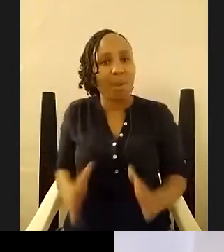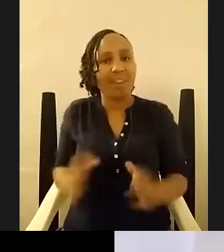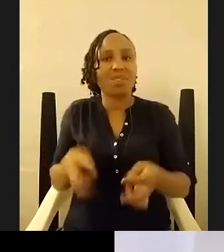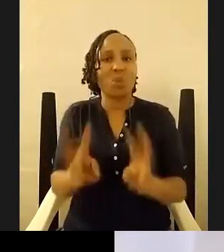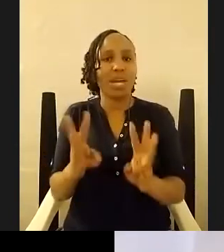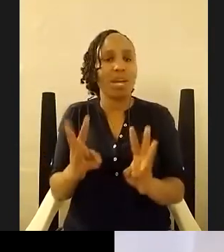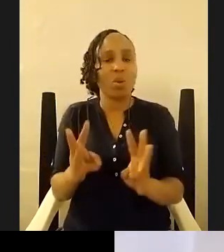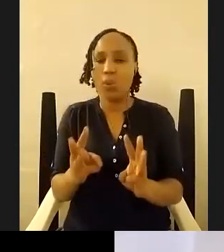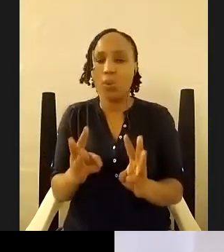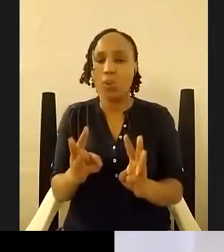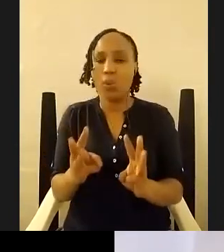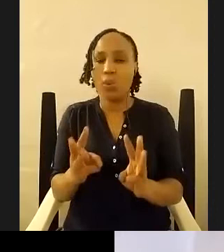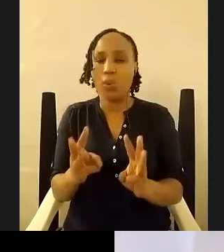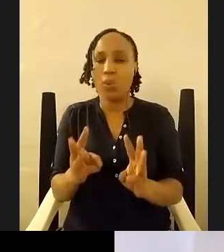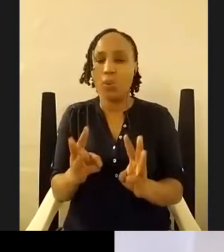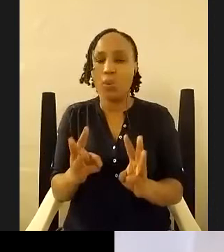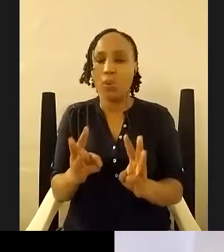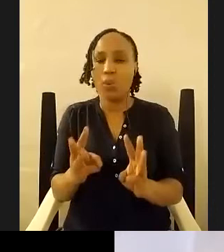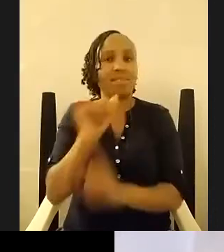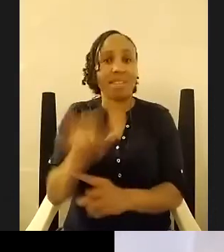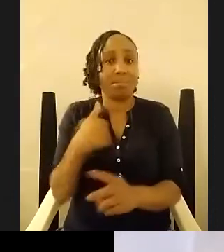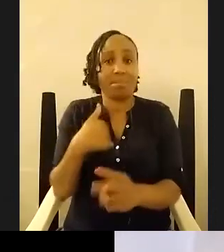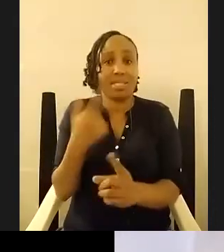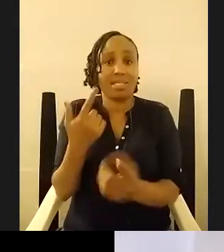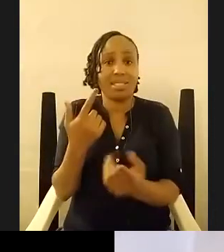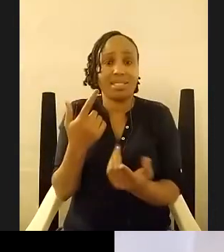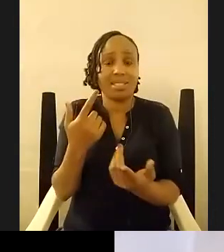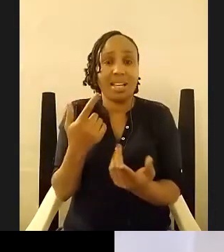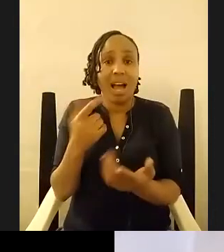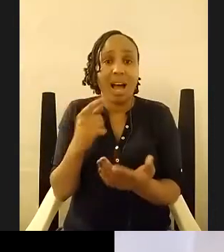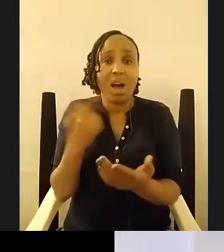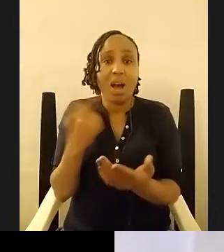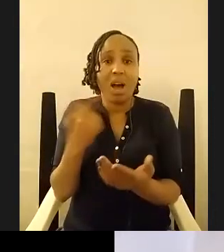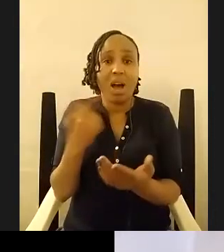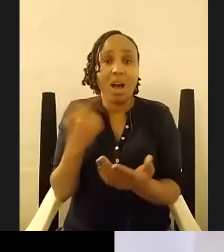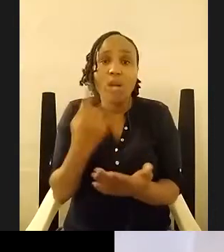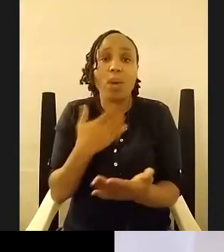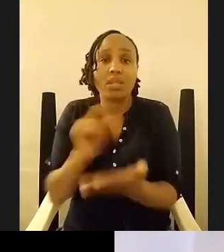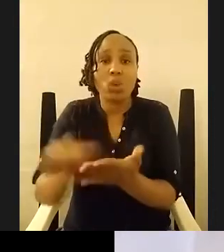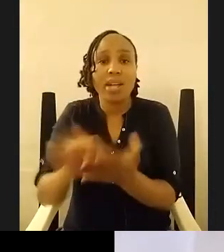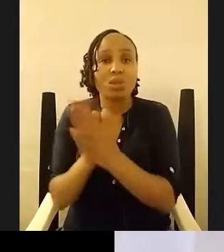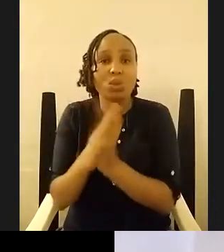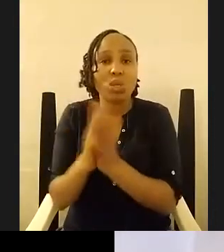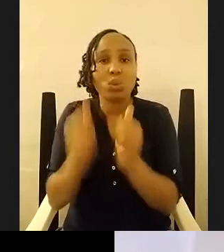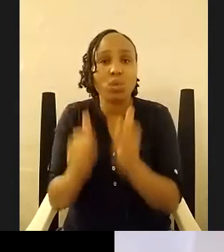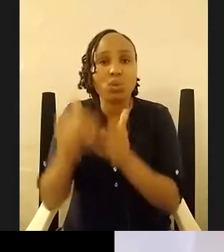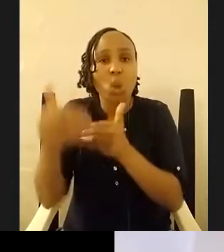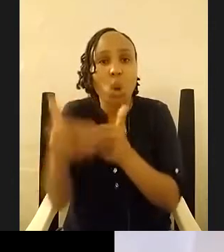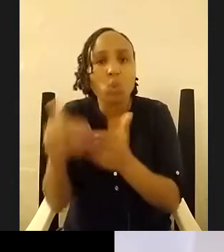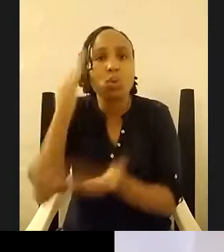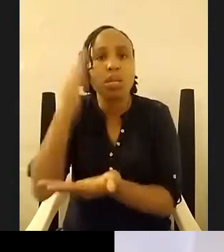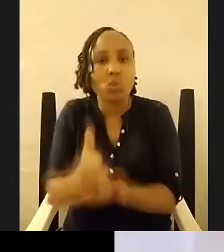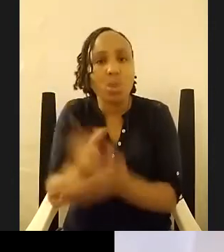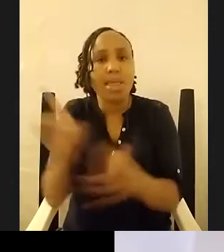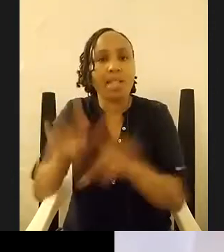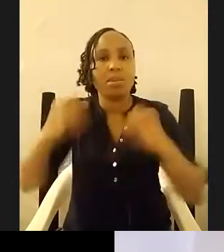achieve that yeah to write a story that was as close to the truth as possible and if that if people find